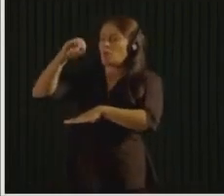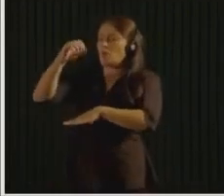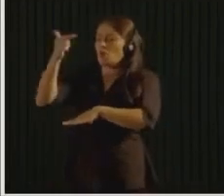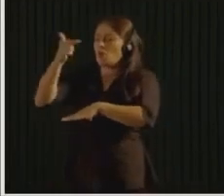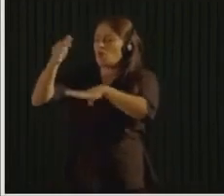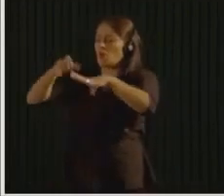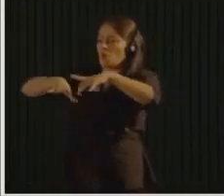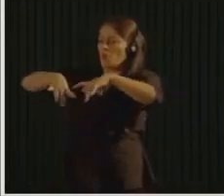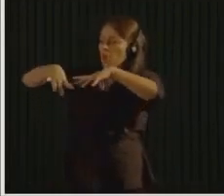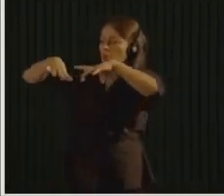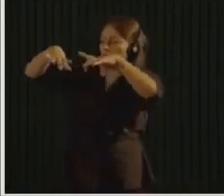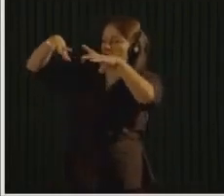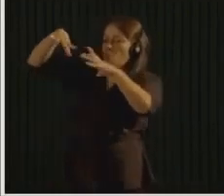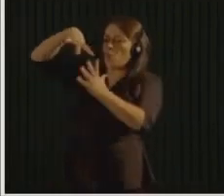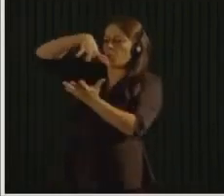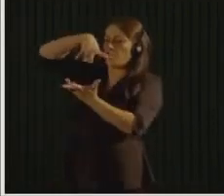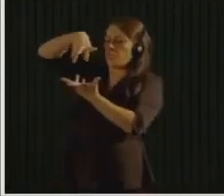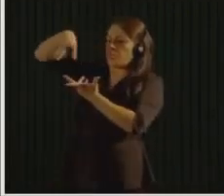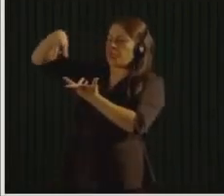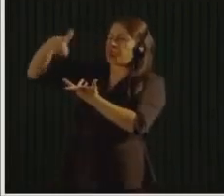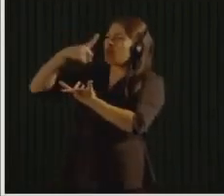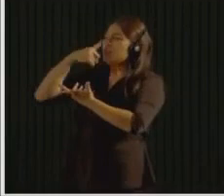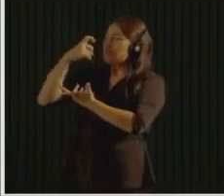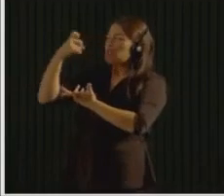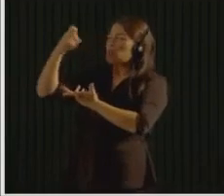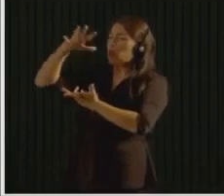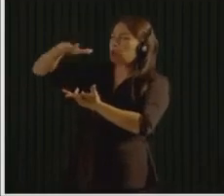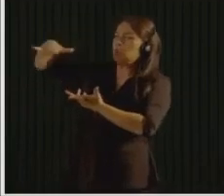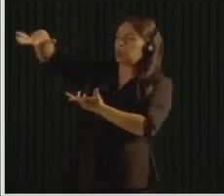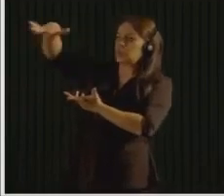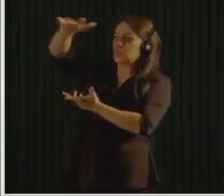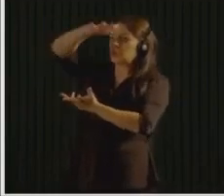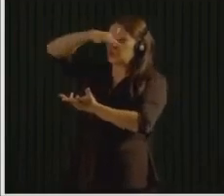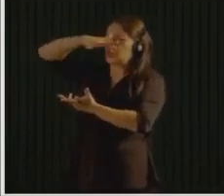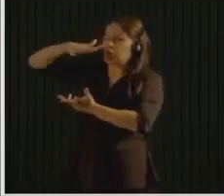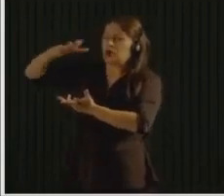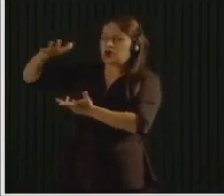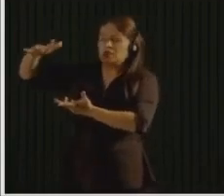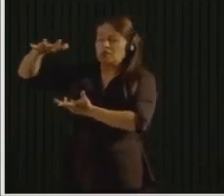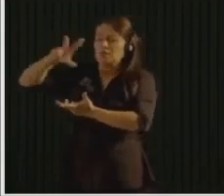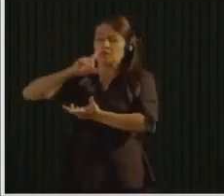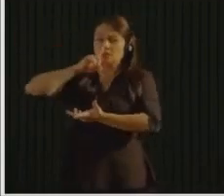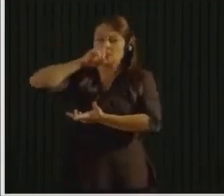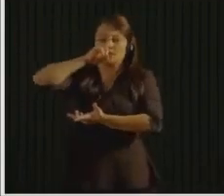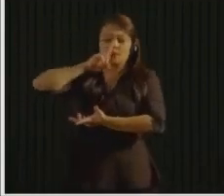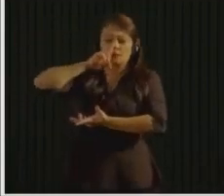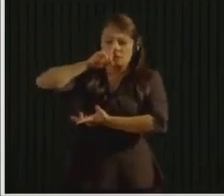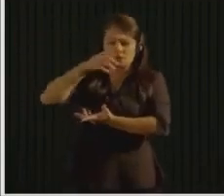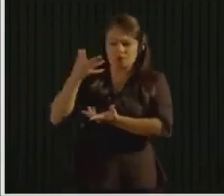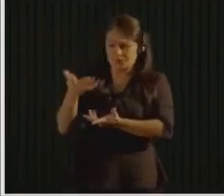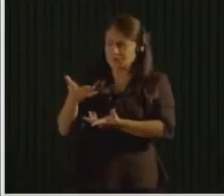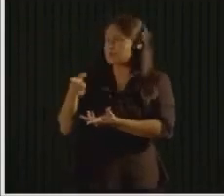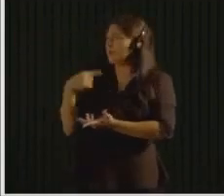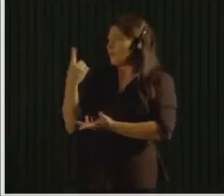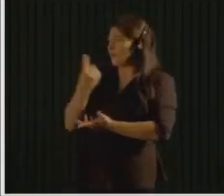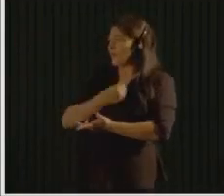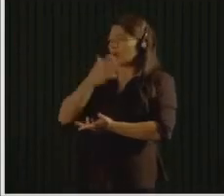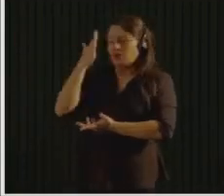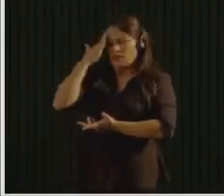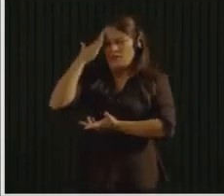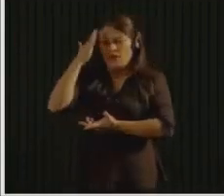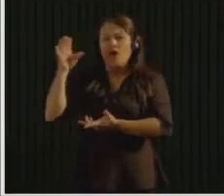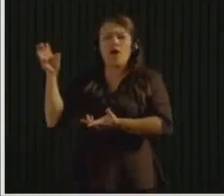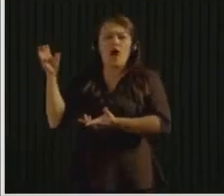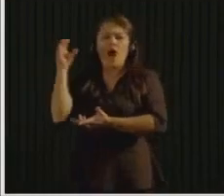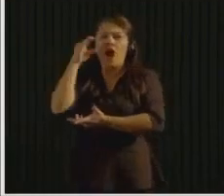powerful than carbon dioxide. We know that global warming and climate change is one of the biggest